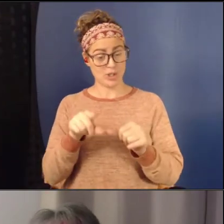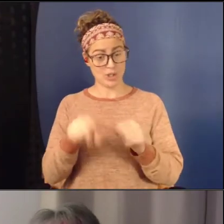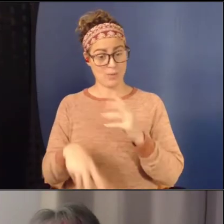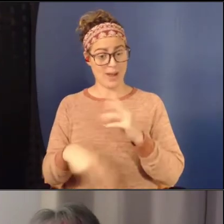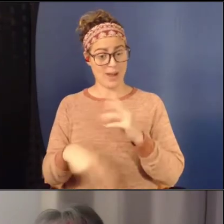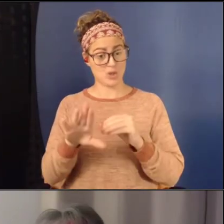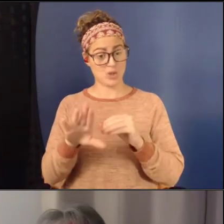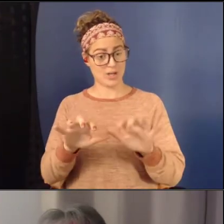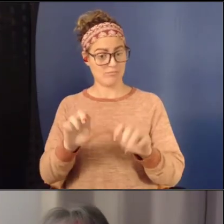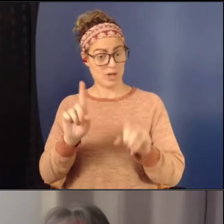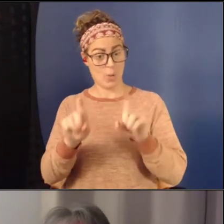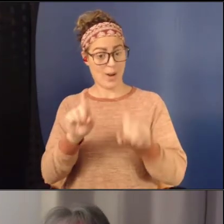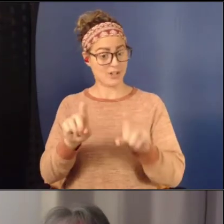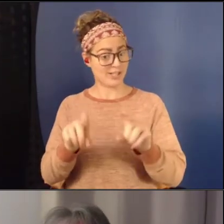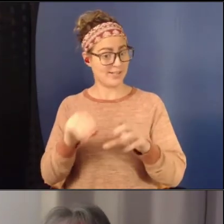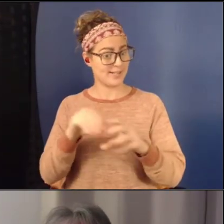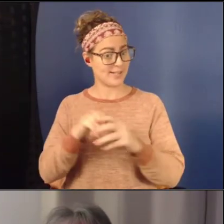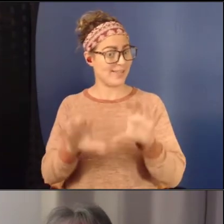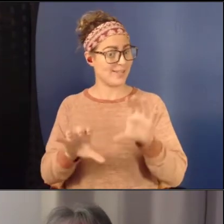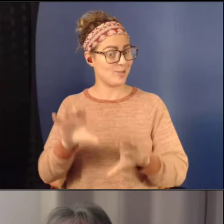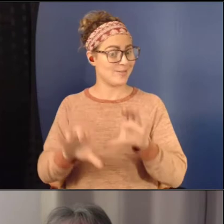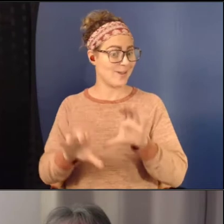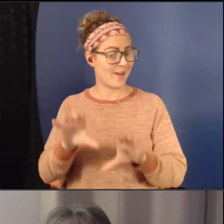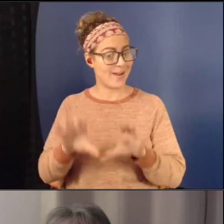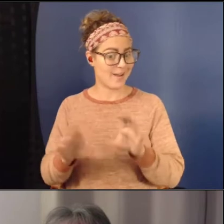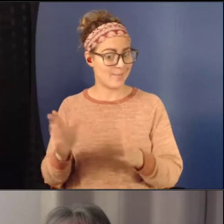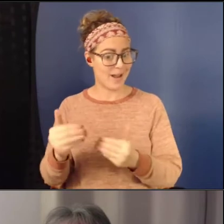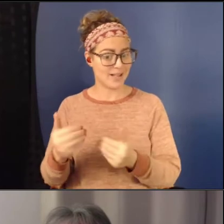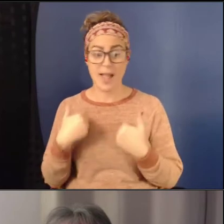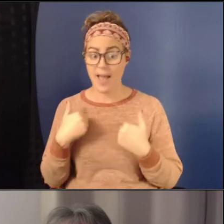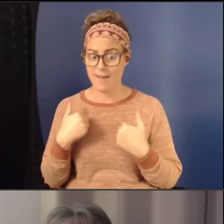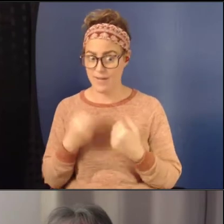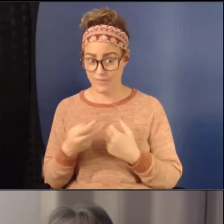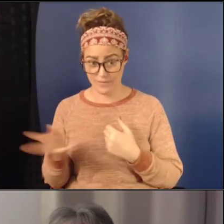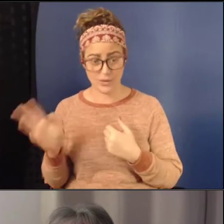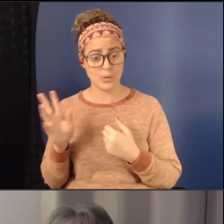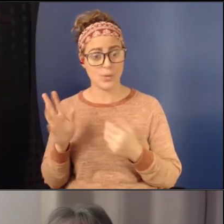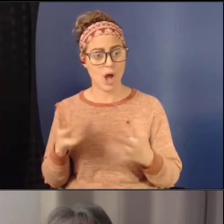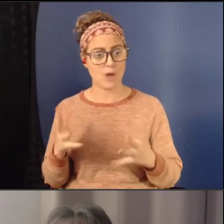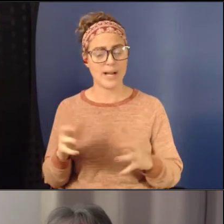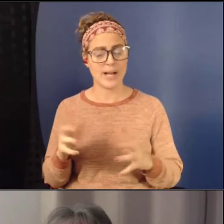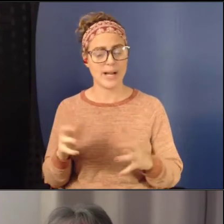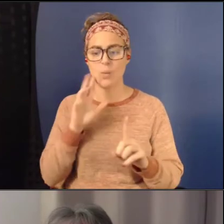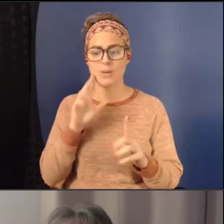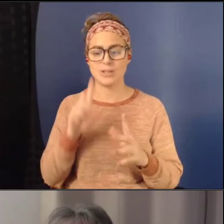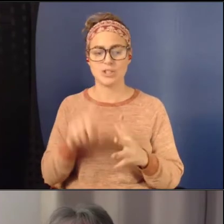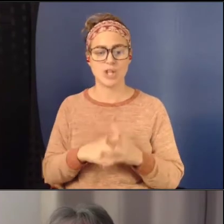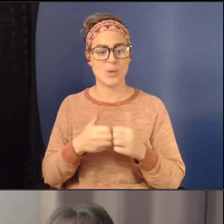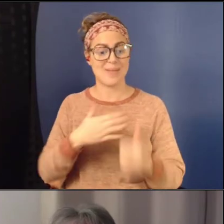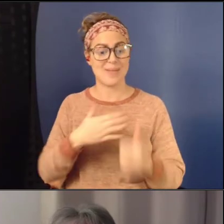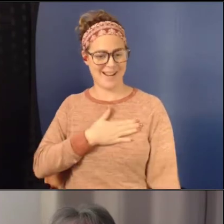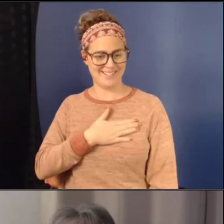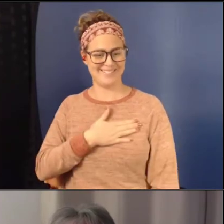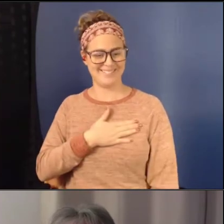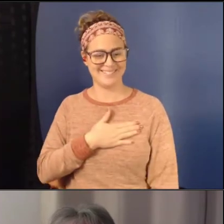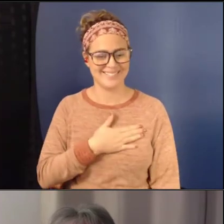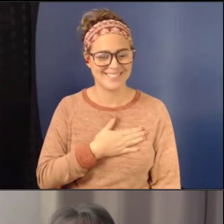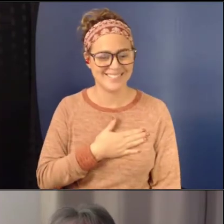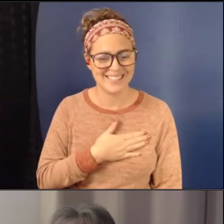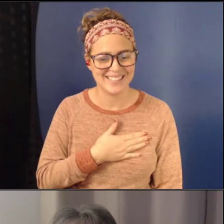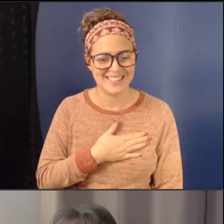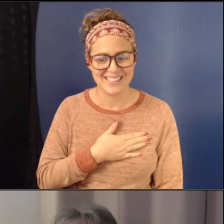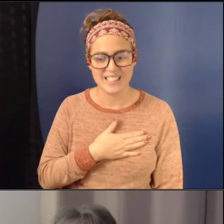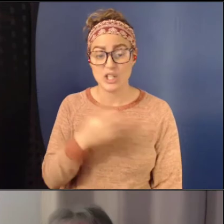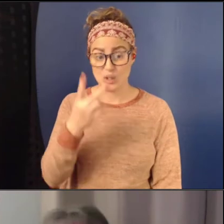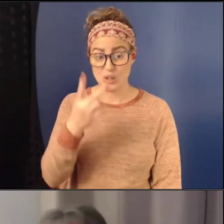in the chat box. And we already have a few, but I'm going to start out with mine. So you both